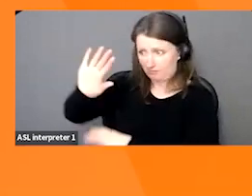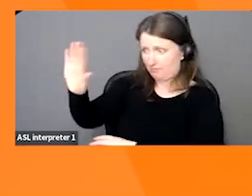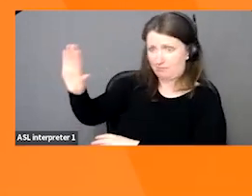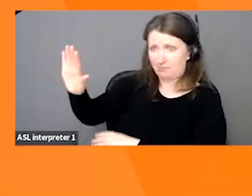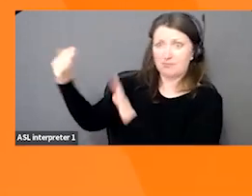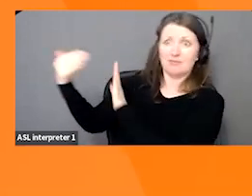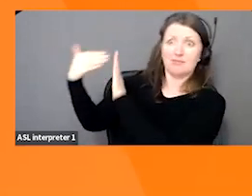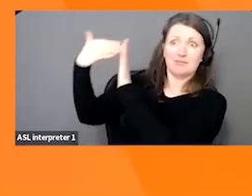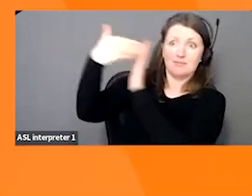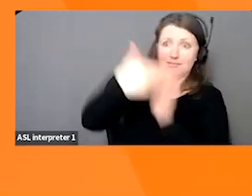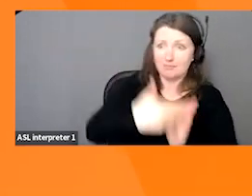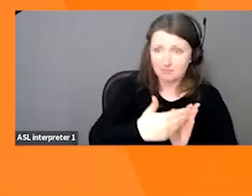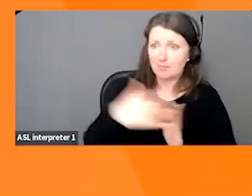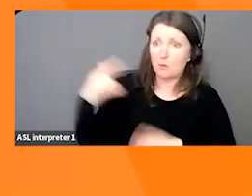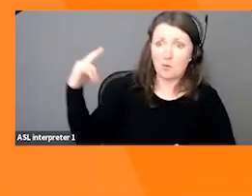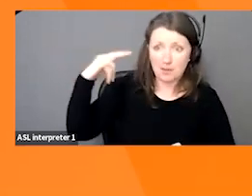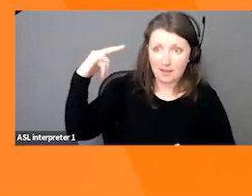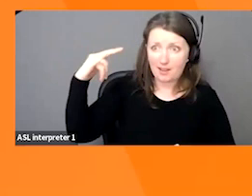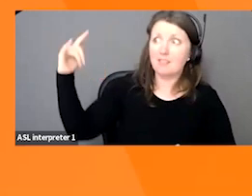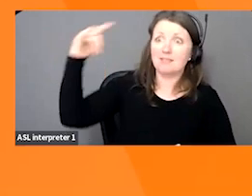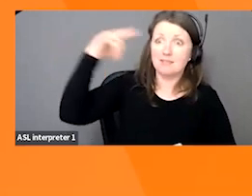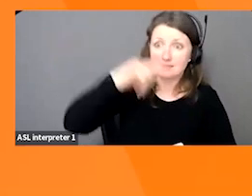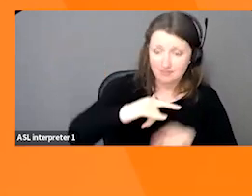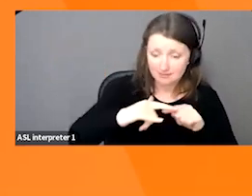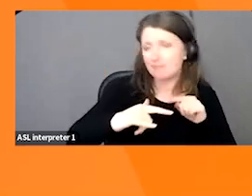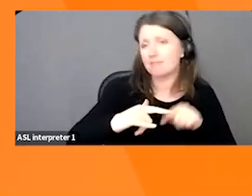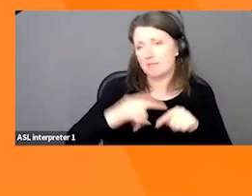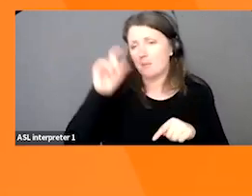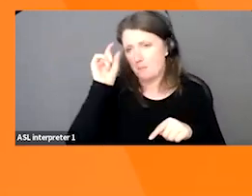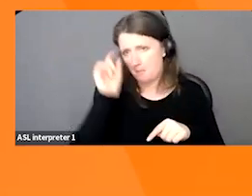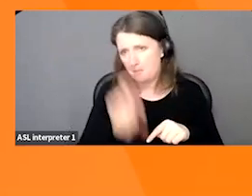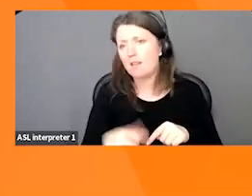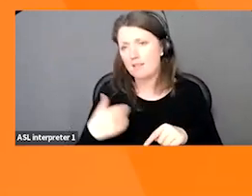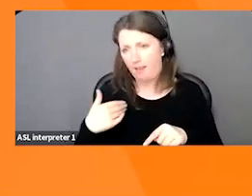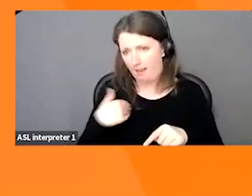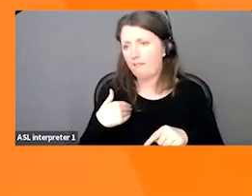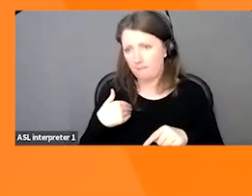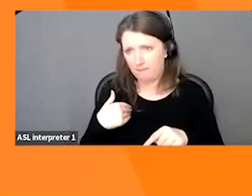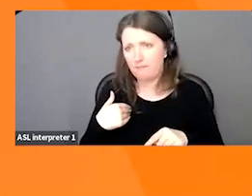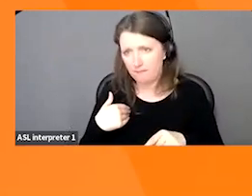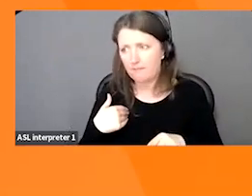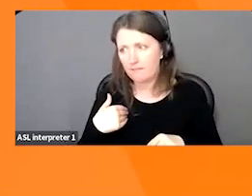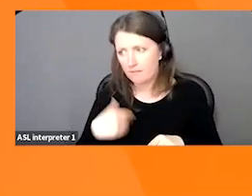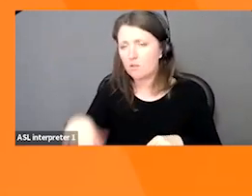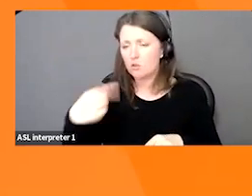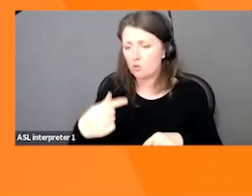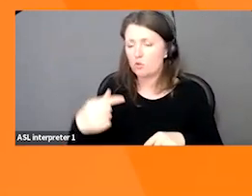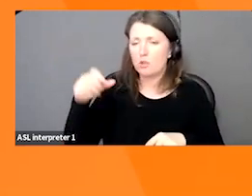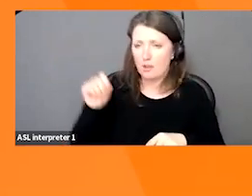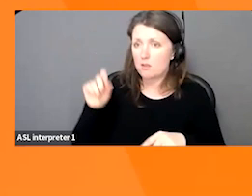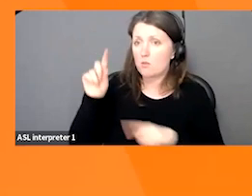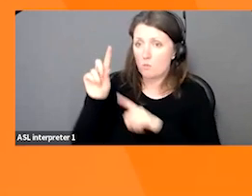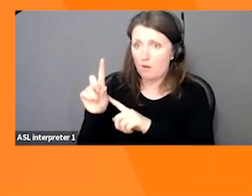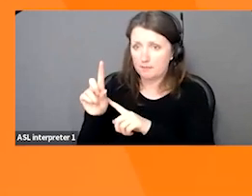and that's accessible through GS1 as well. So just to break that down a little bit, you start with the